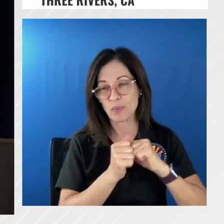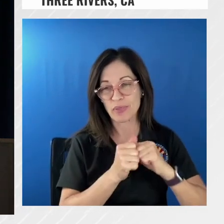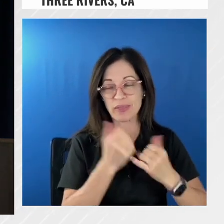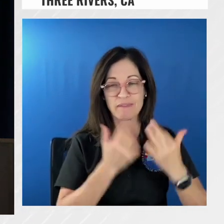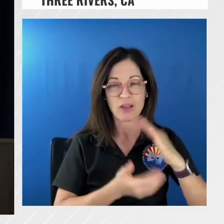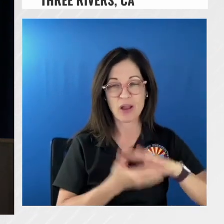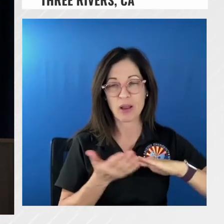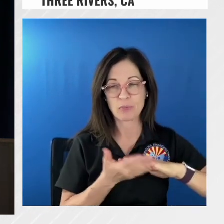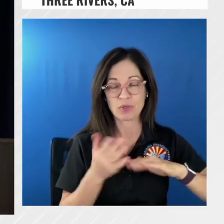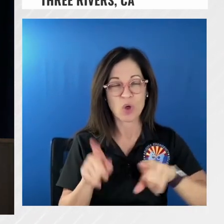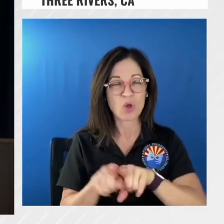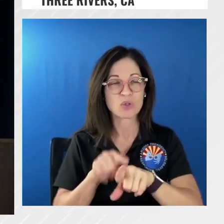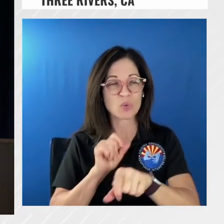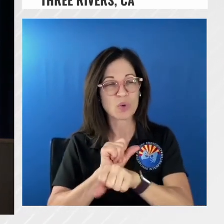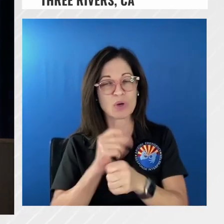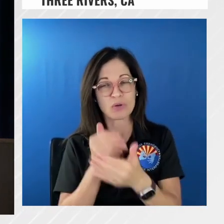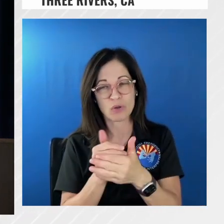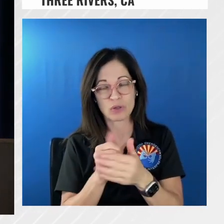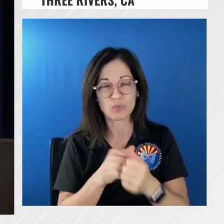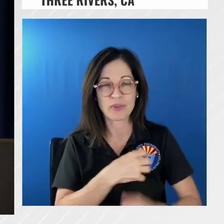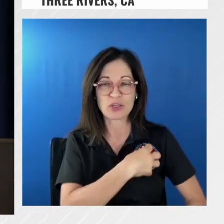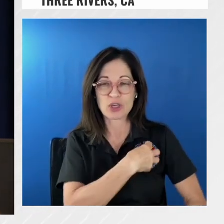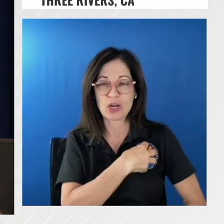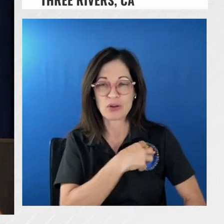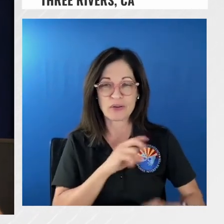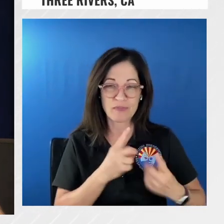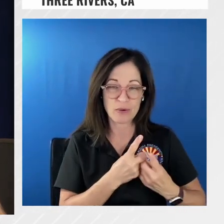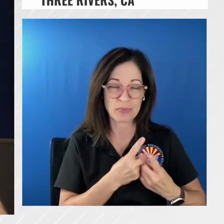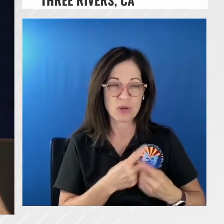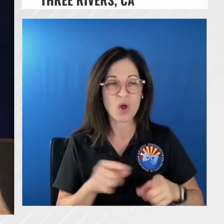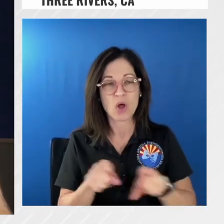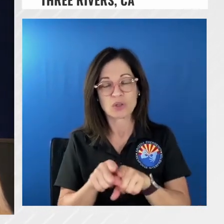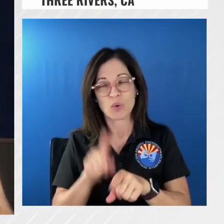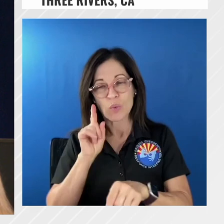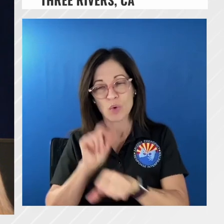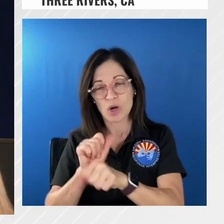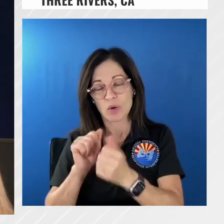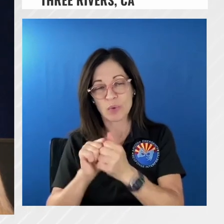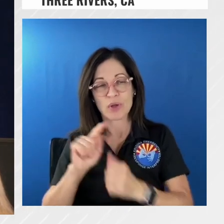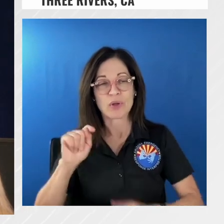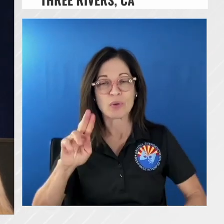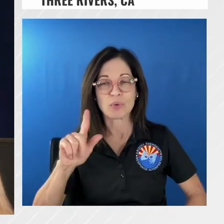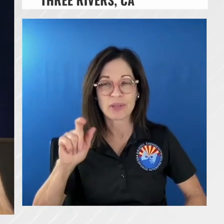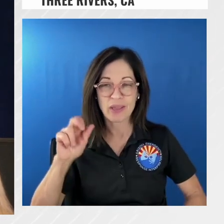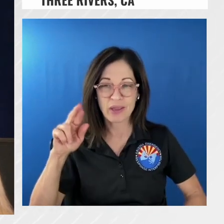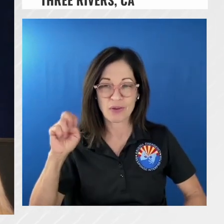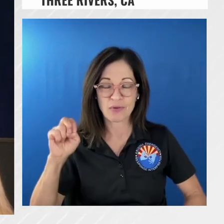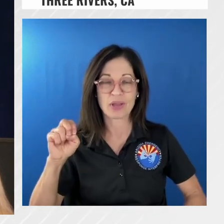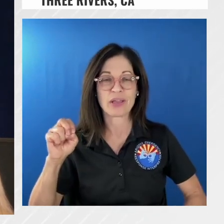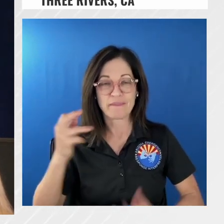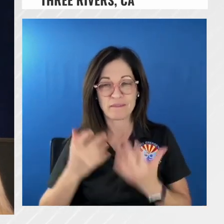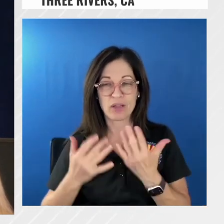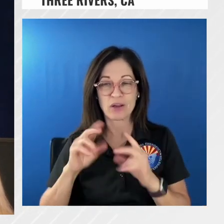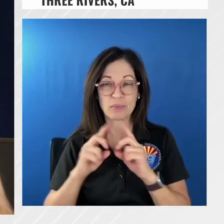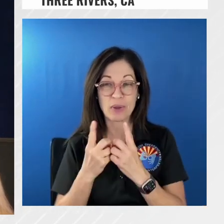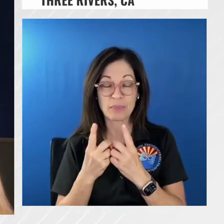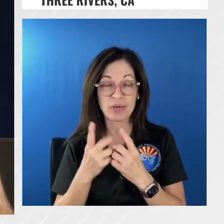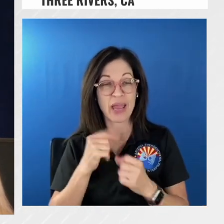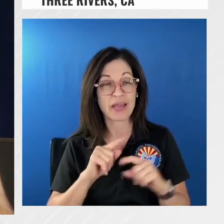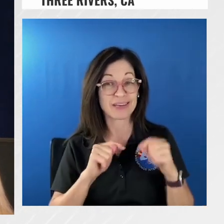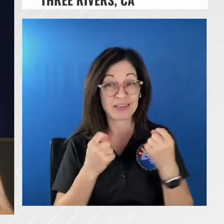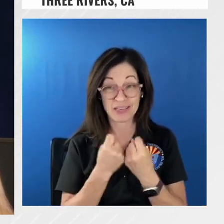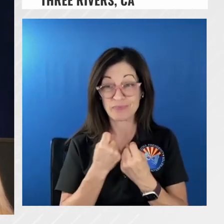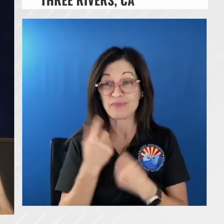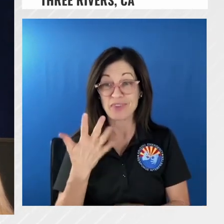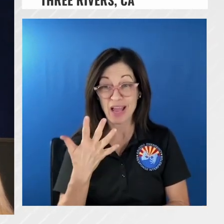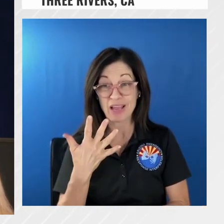with the sheriff's department great partners we'll work closely with tulare county fire department and with the team five and